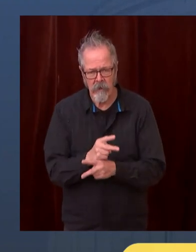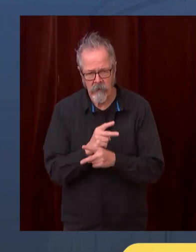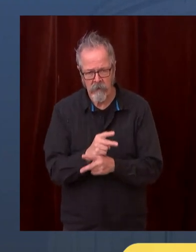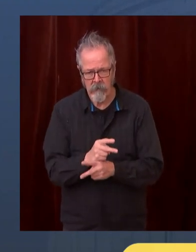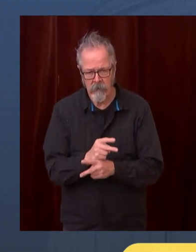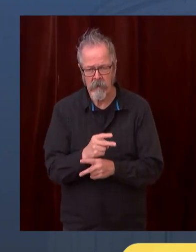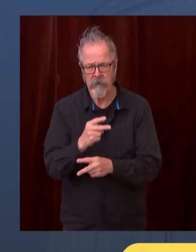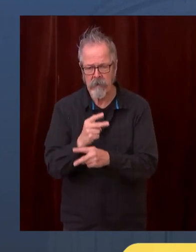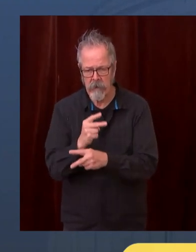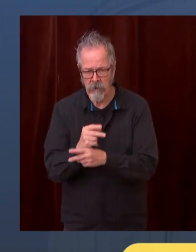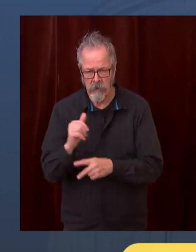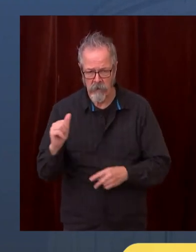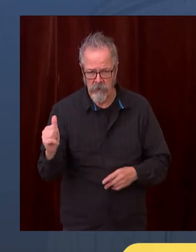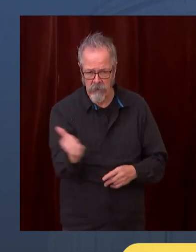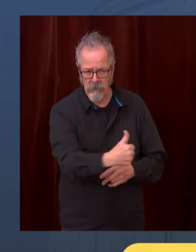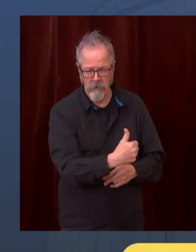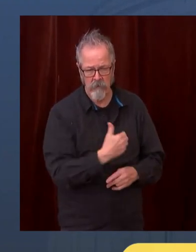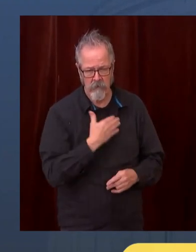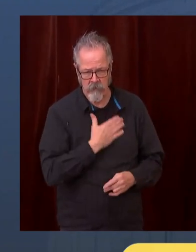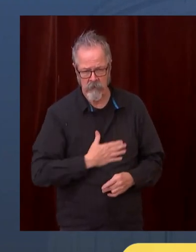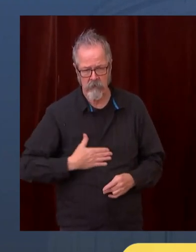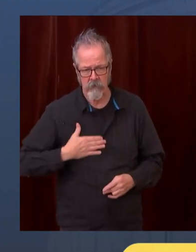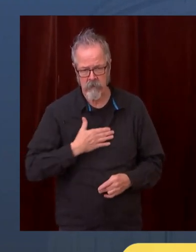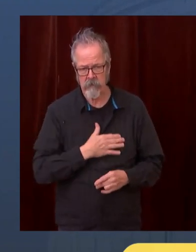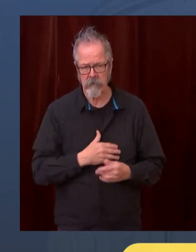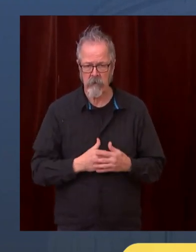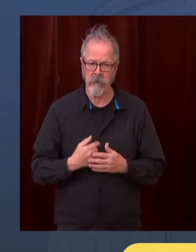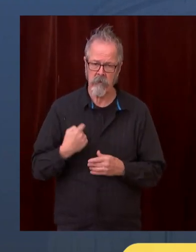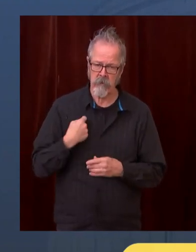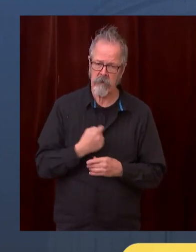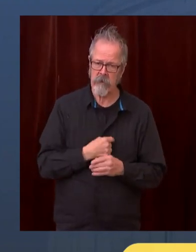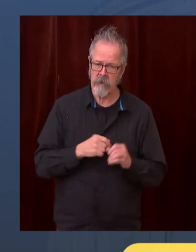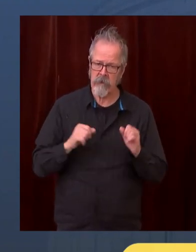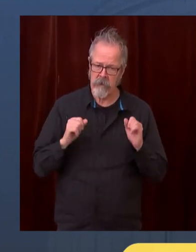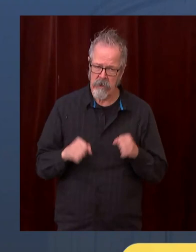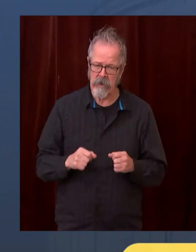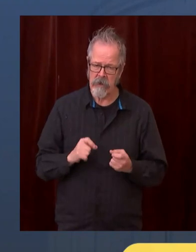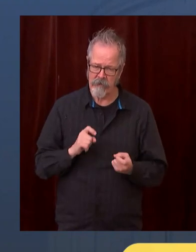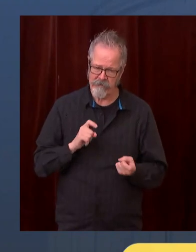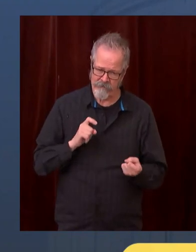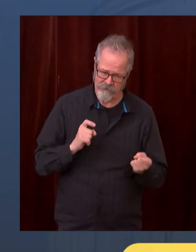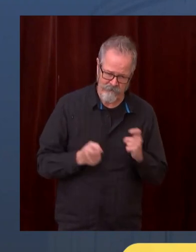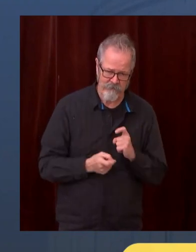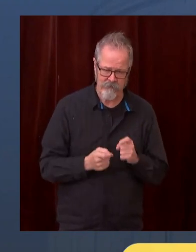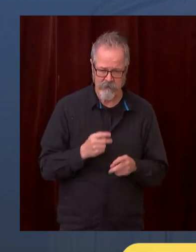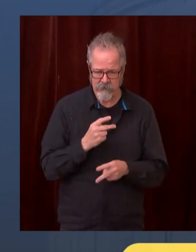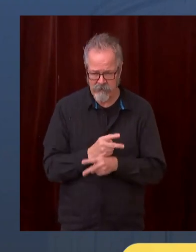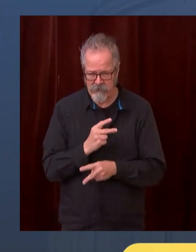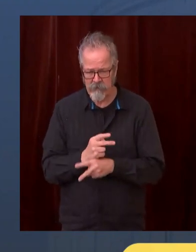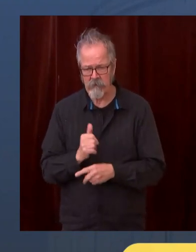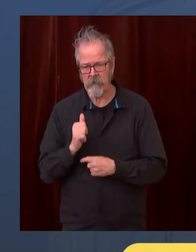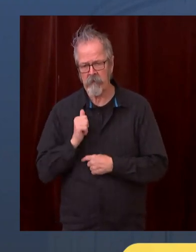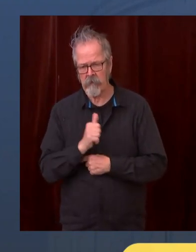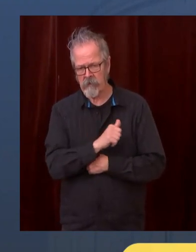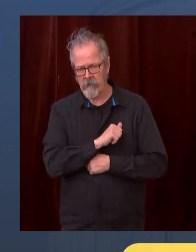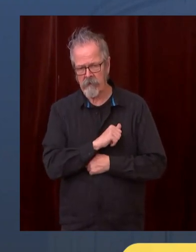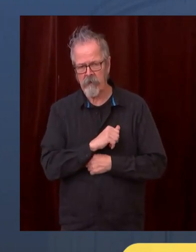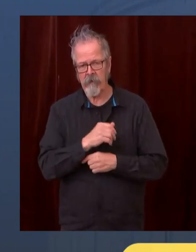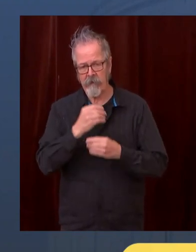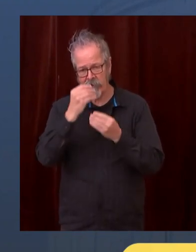And I just want to note that we can take care of ourselves. This is a temporary situation we're going through.